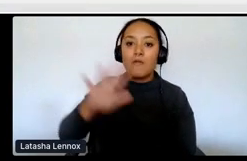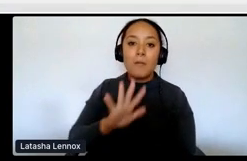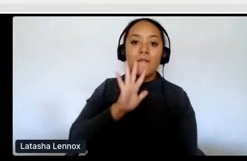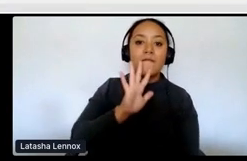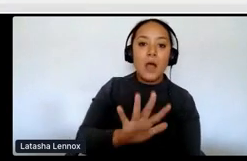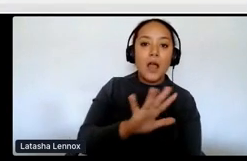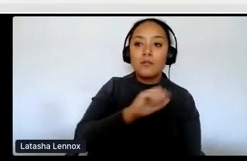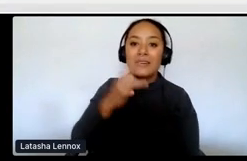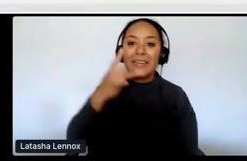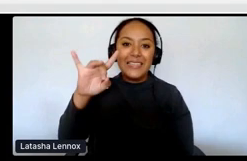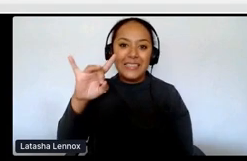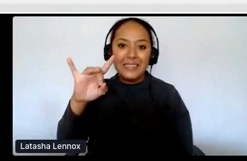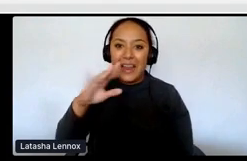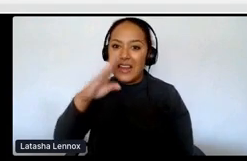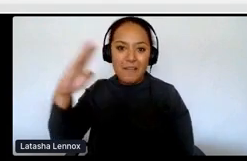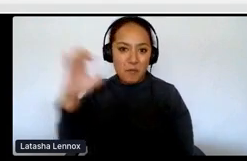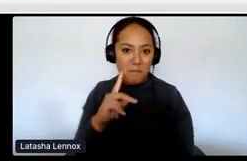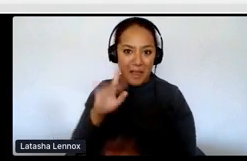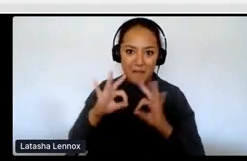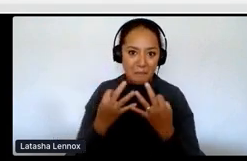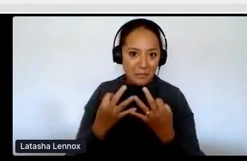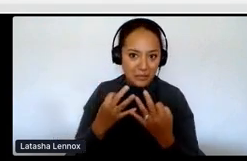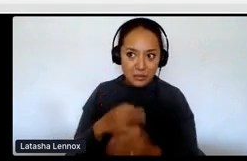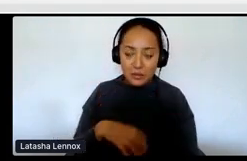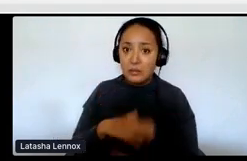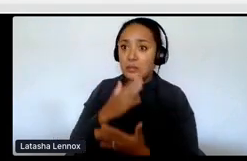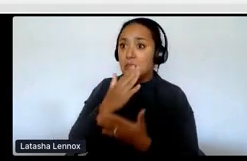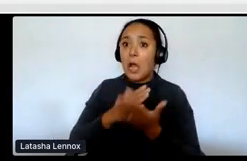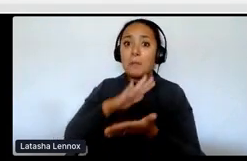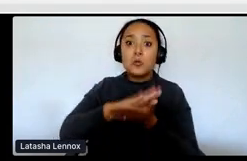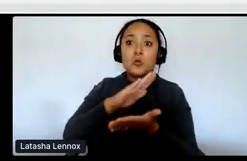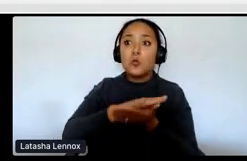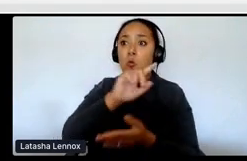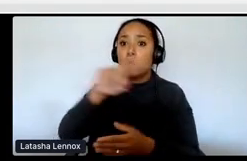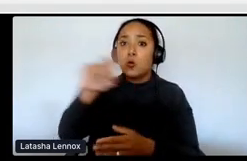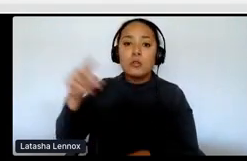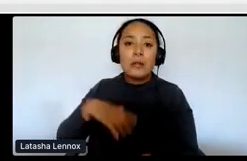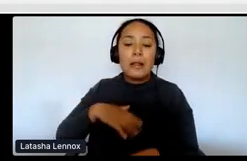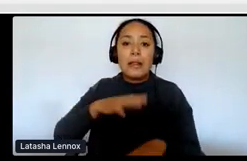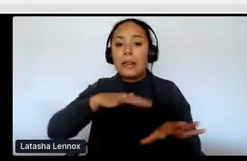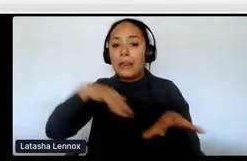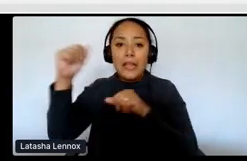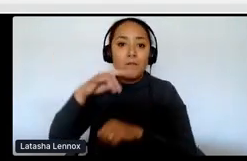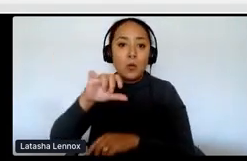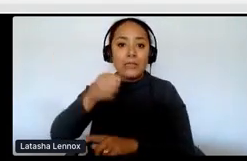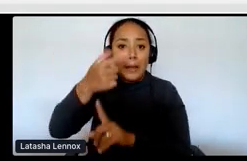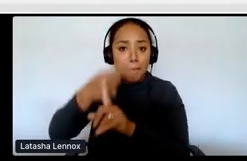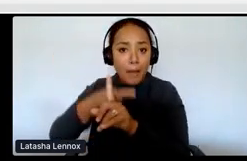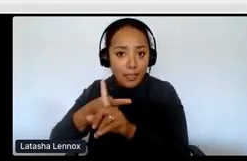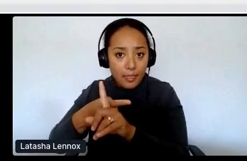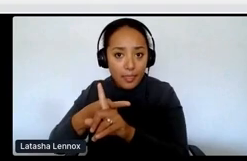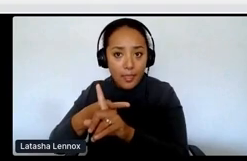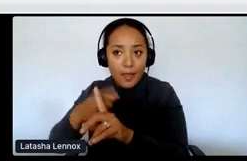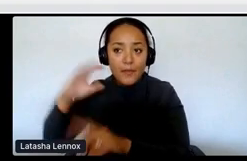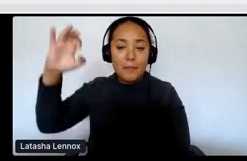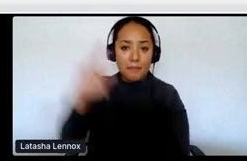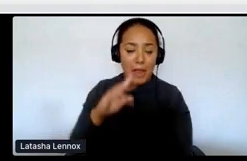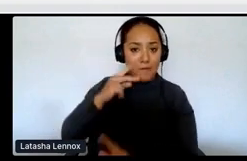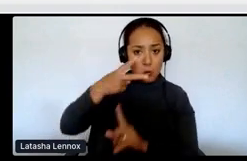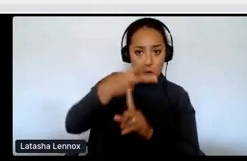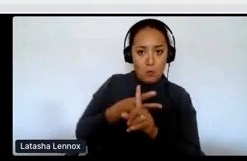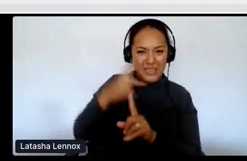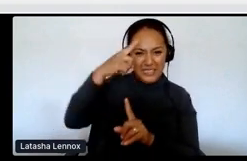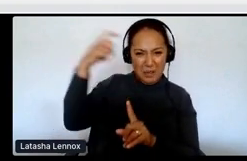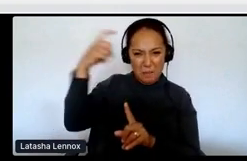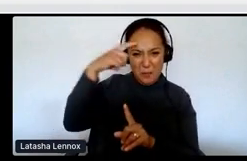did not come back. And then there were some schools where they went away for 10 months out of the years and they came back for two, two months in the summer.